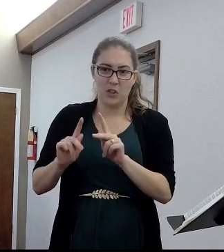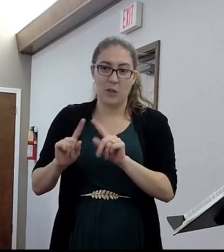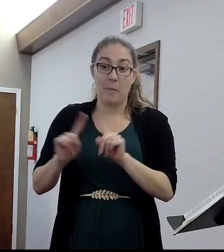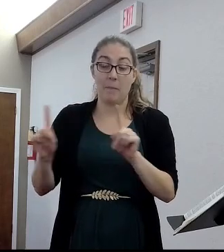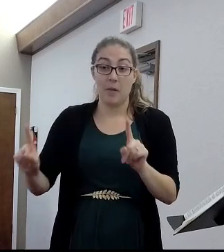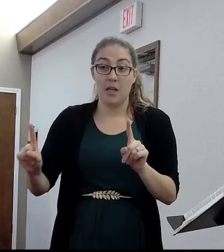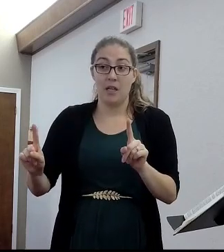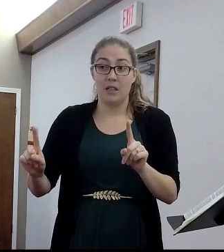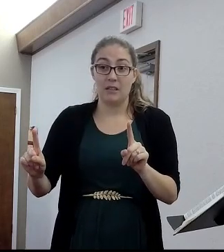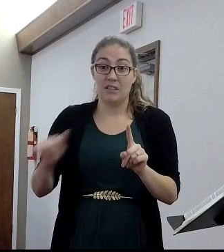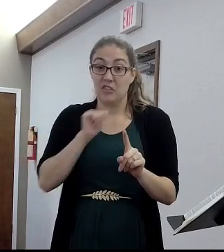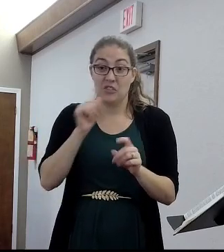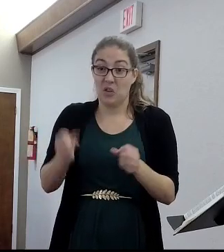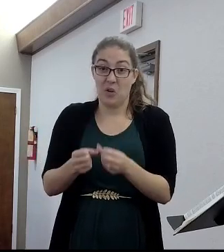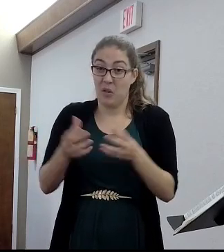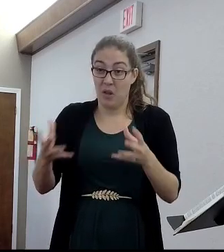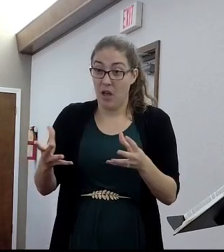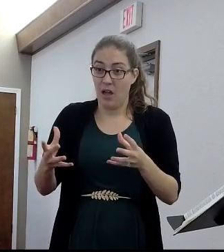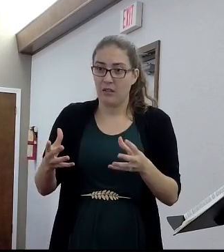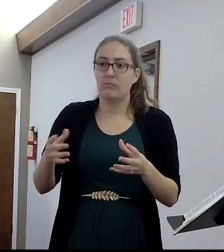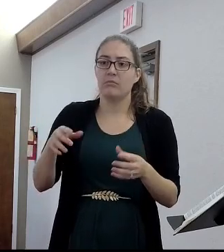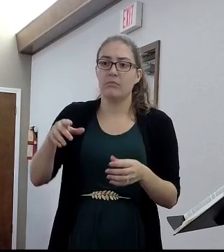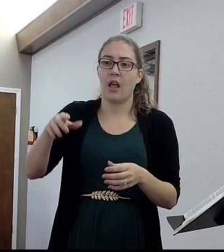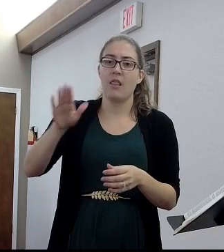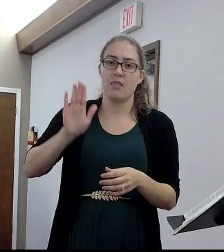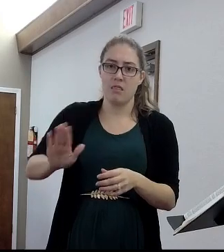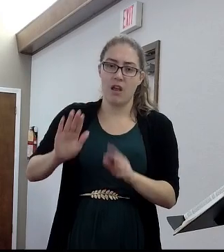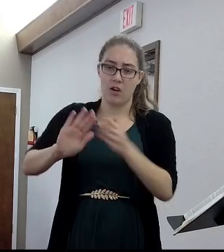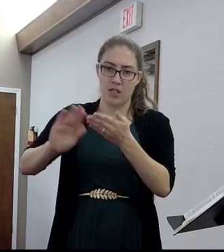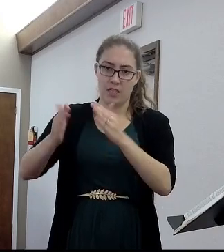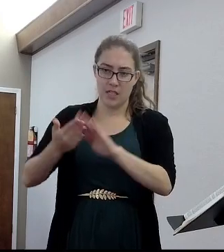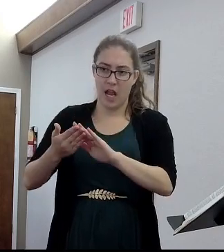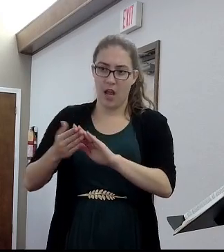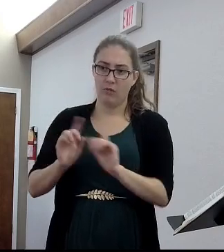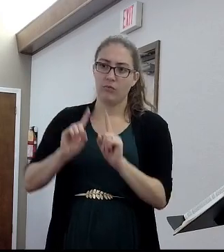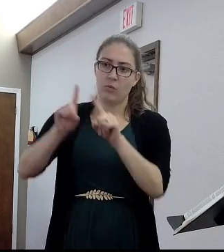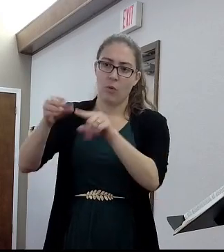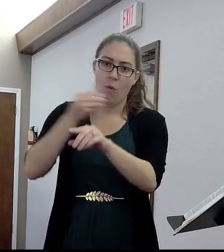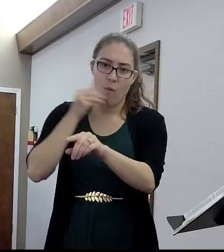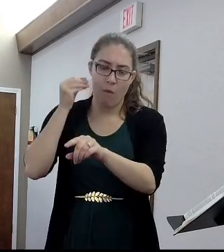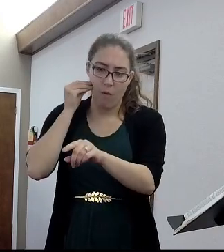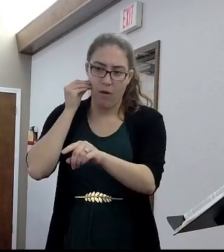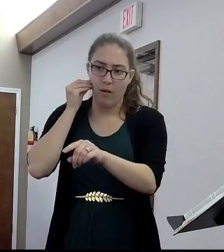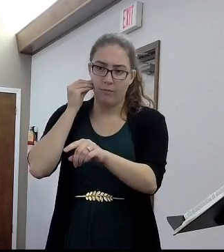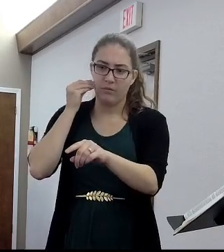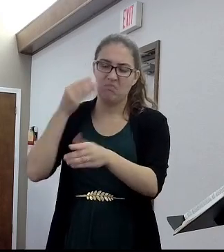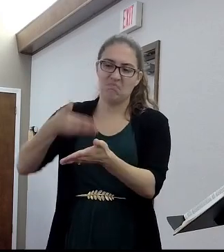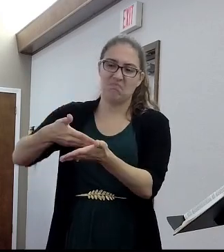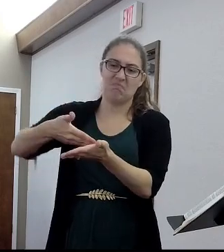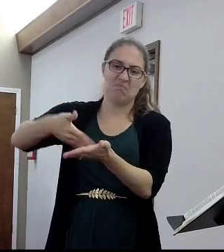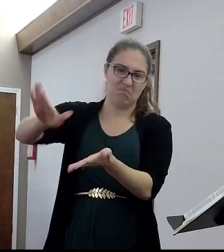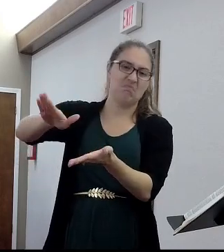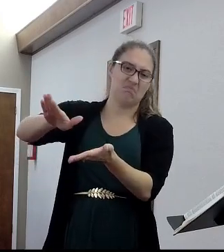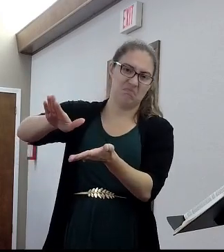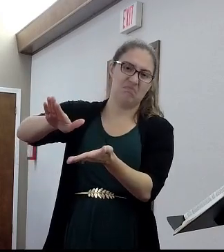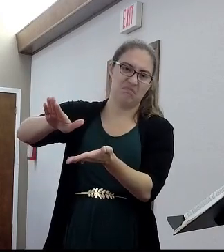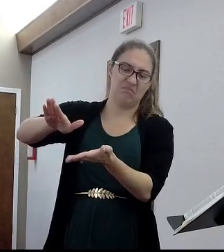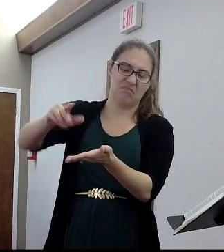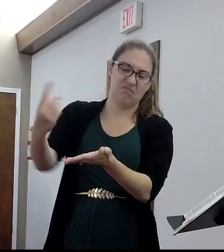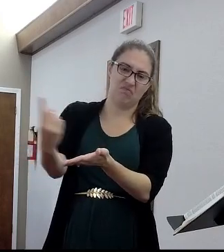publicly Christians. It was going to be a bad deal. That's why God writes these things to us. By the way, that very